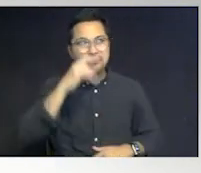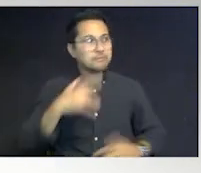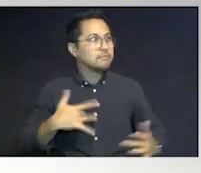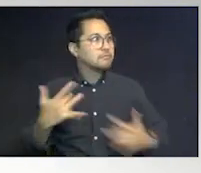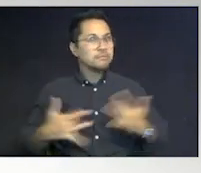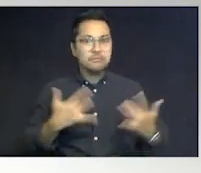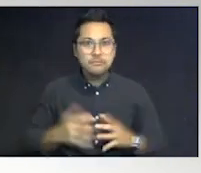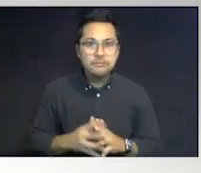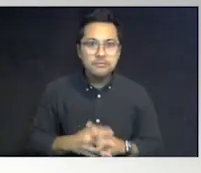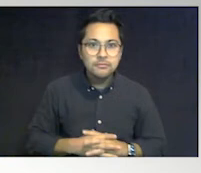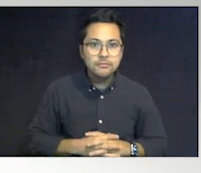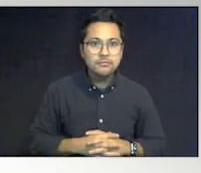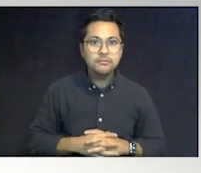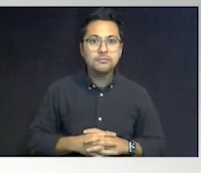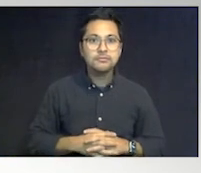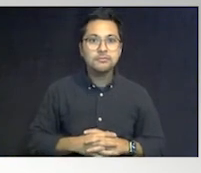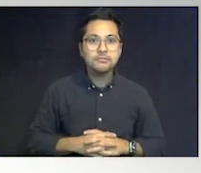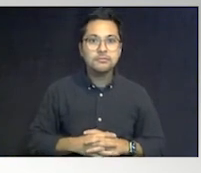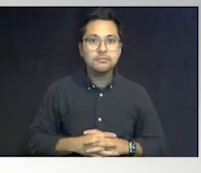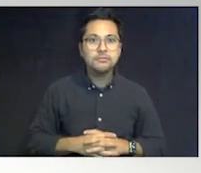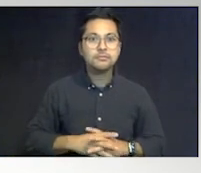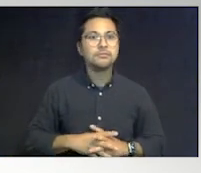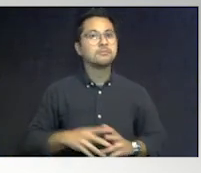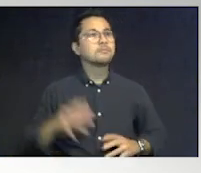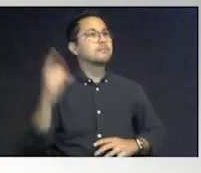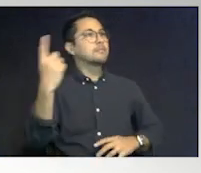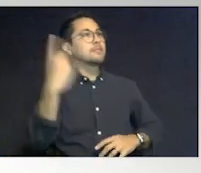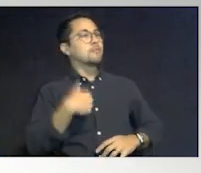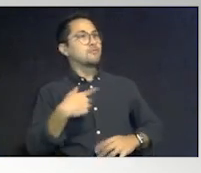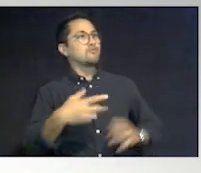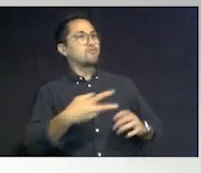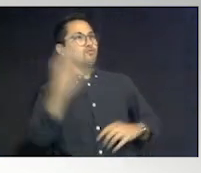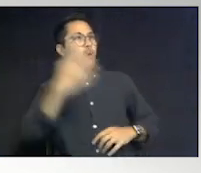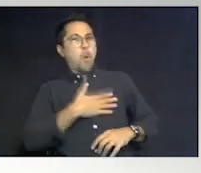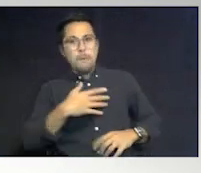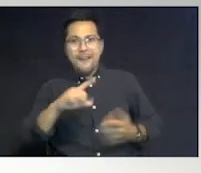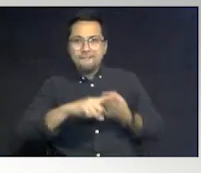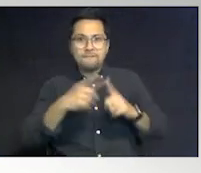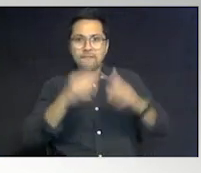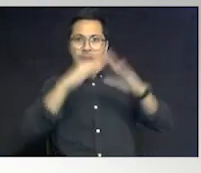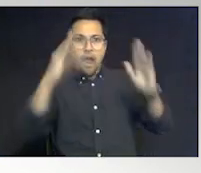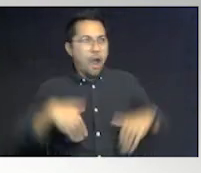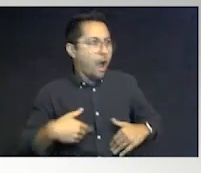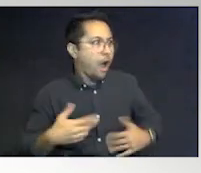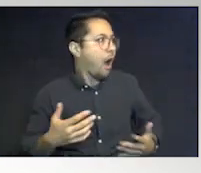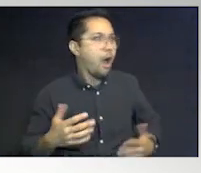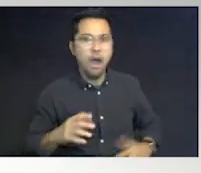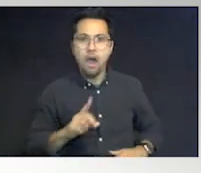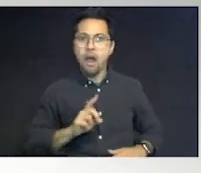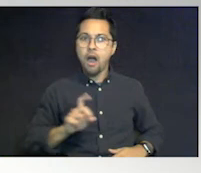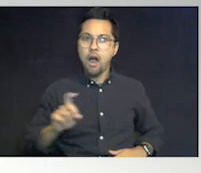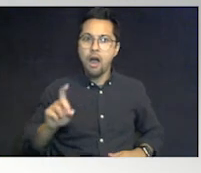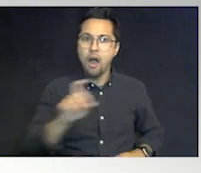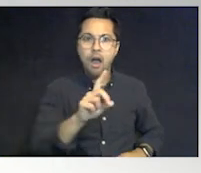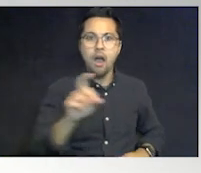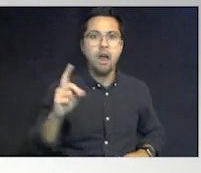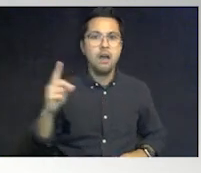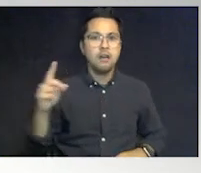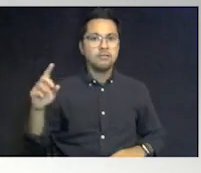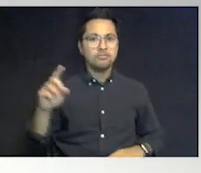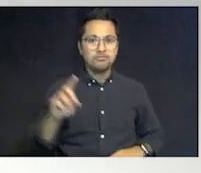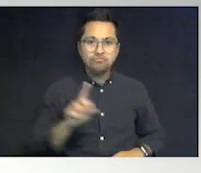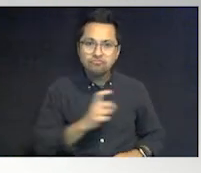young man said, somebody stole my friend's house. Somebody stole my friend's house. He literally walked across in a diagonal